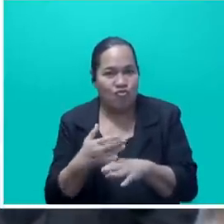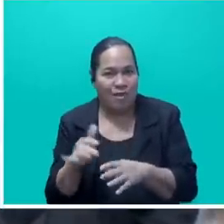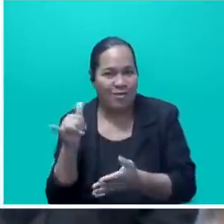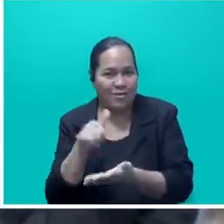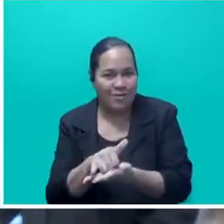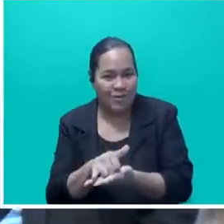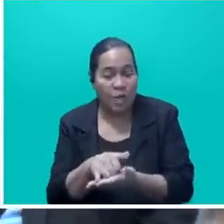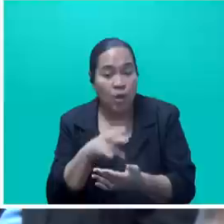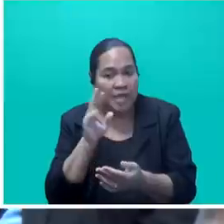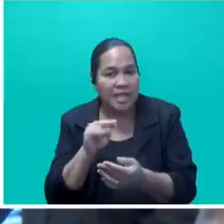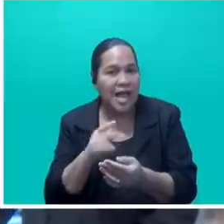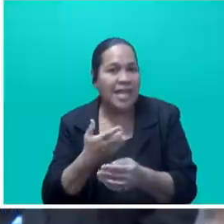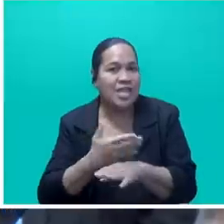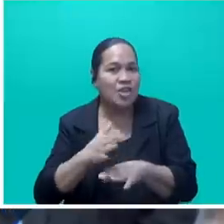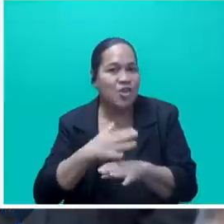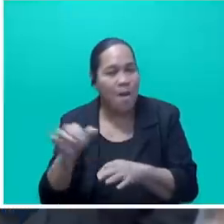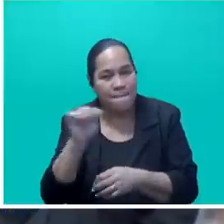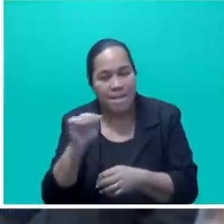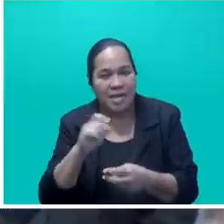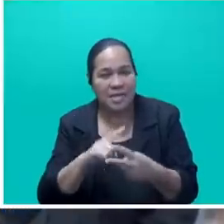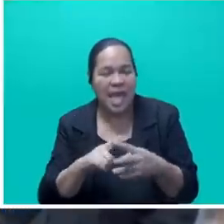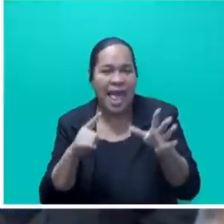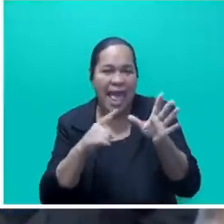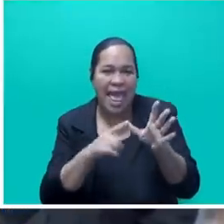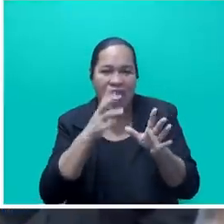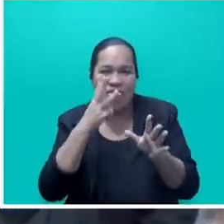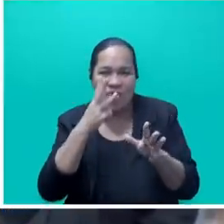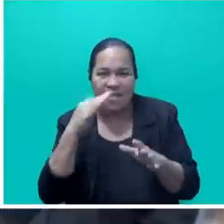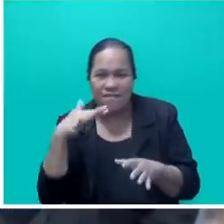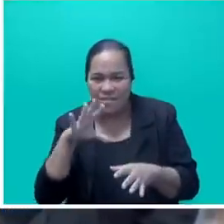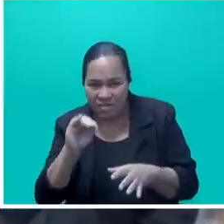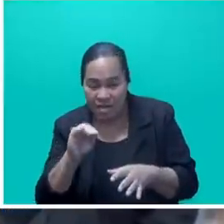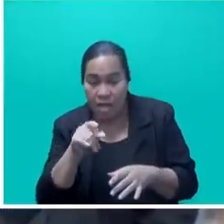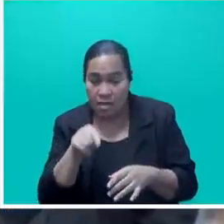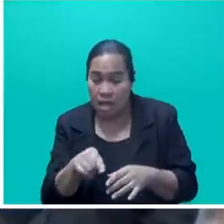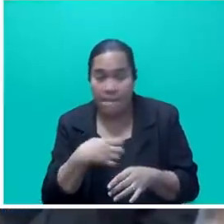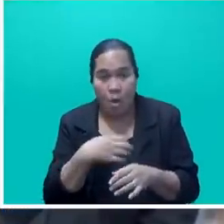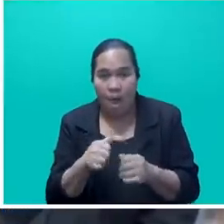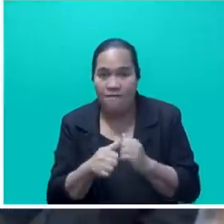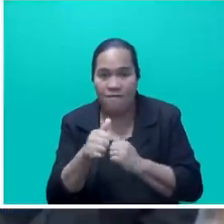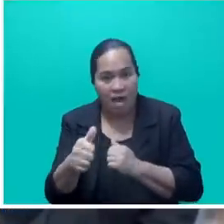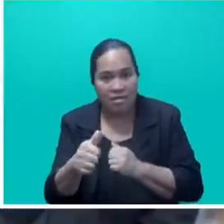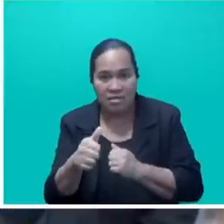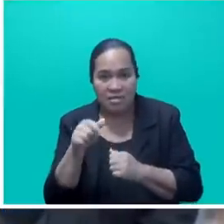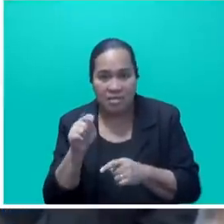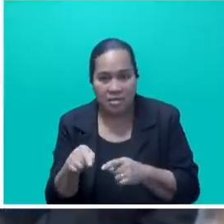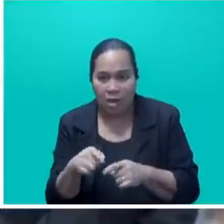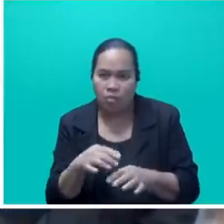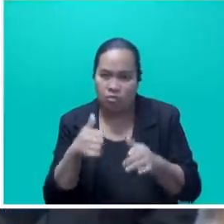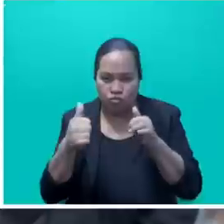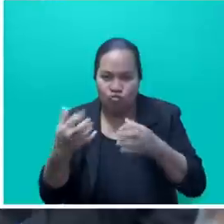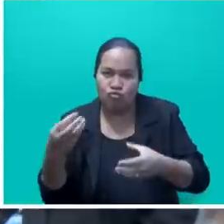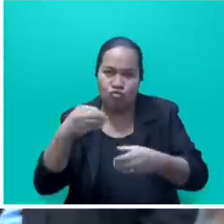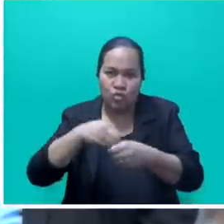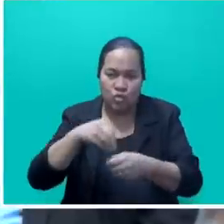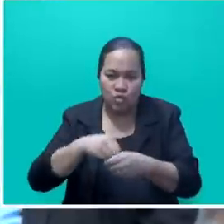looking at the addition of two new air buses, A350s. These aircrafts are the most advanced in commercial elevation and a remarkable addition to a fleet